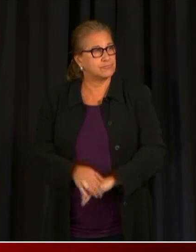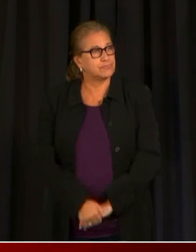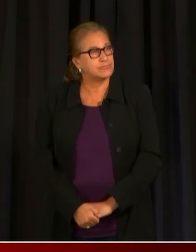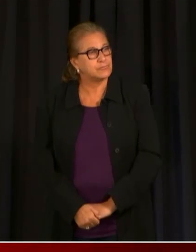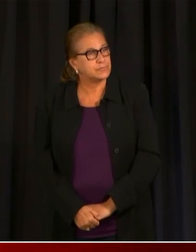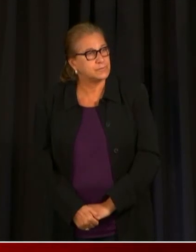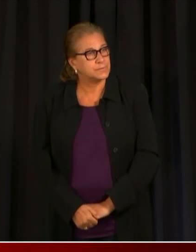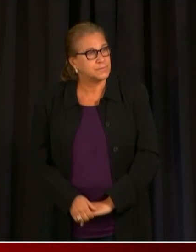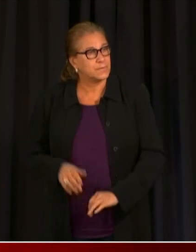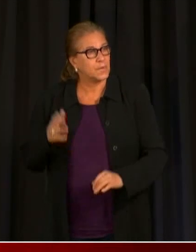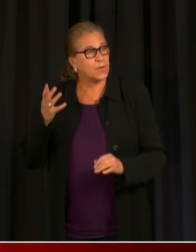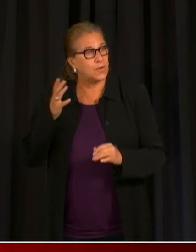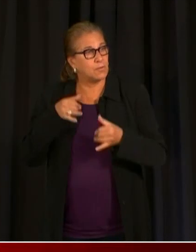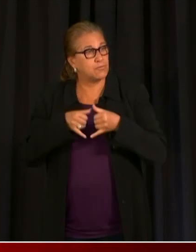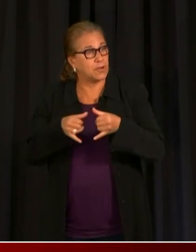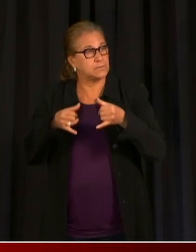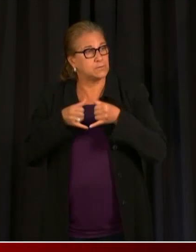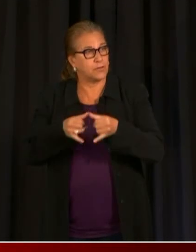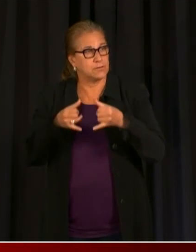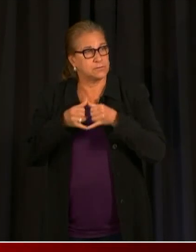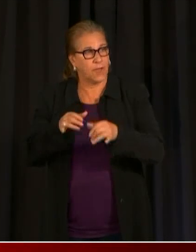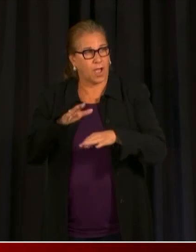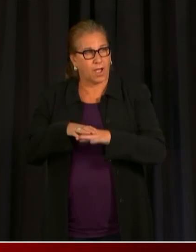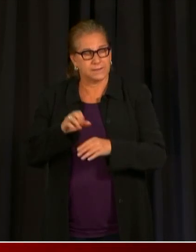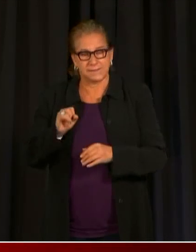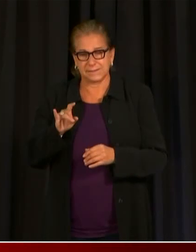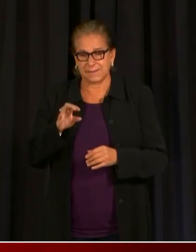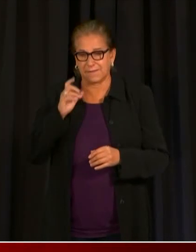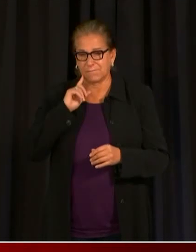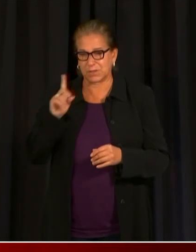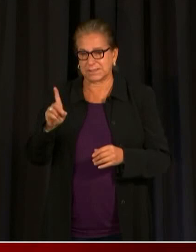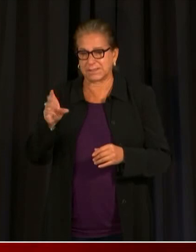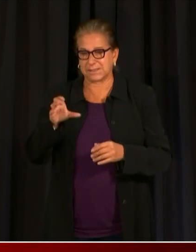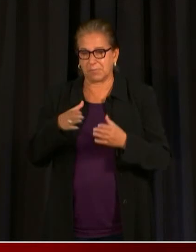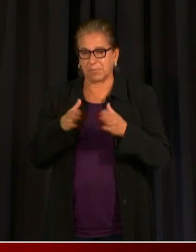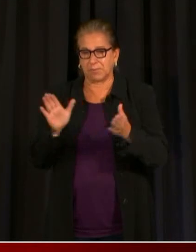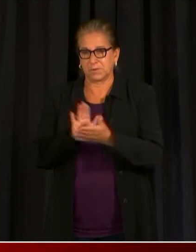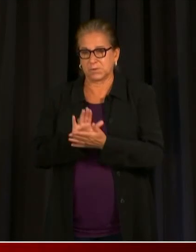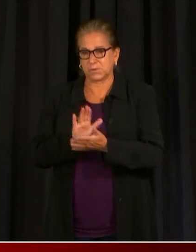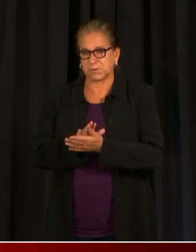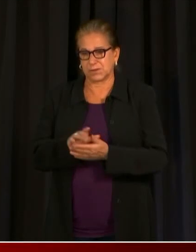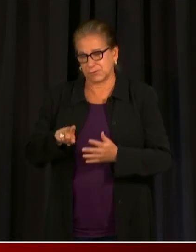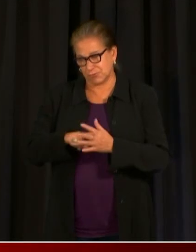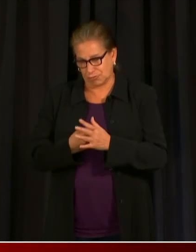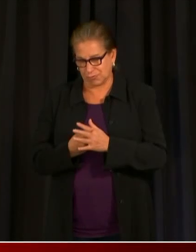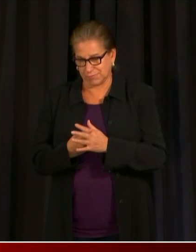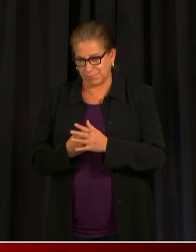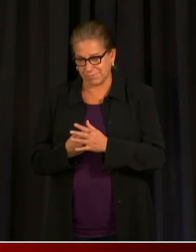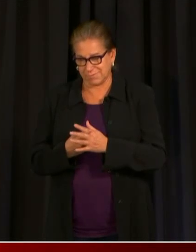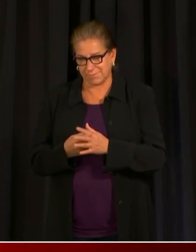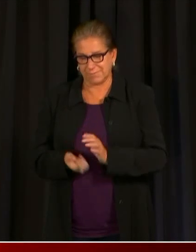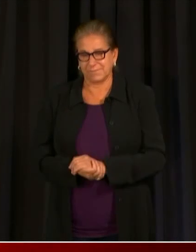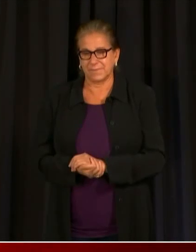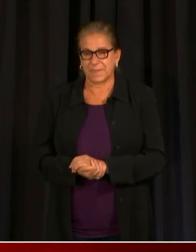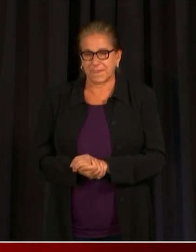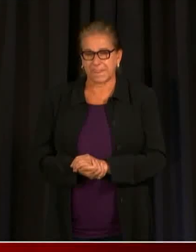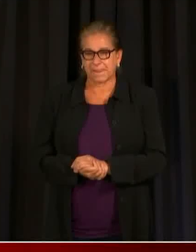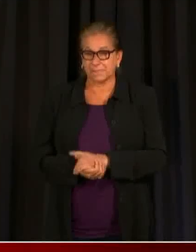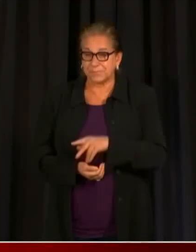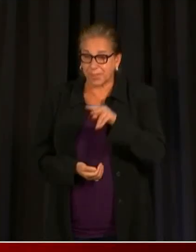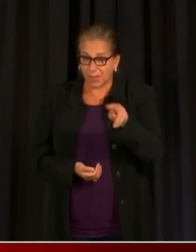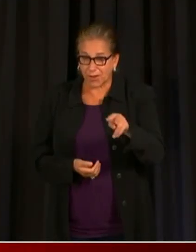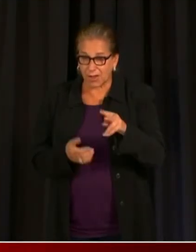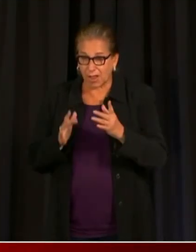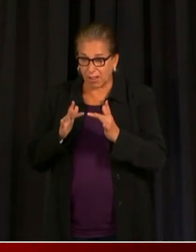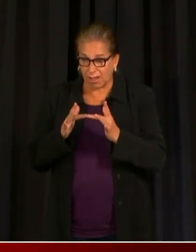So on August the 7th, this here is how this works. These sites at Brookland, Sousa